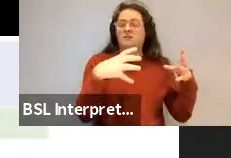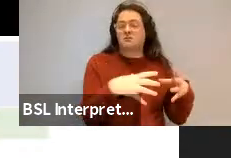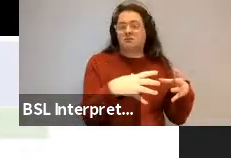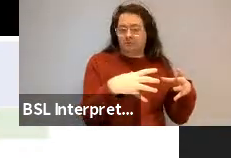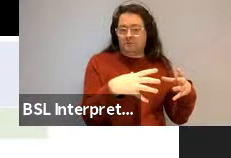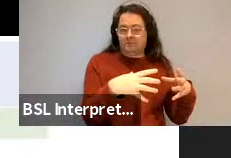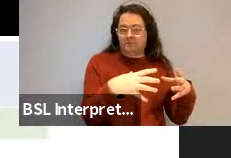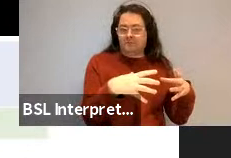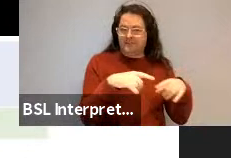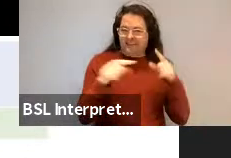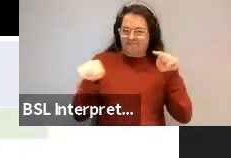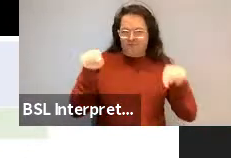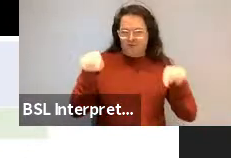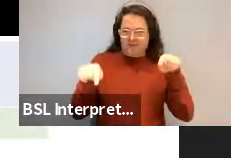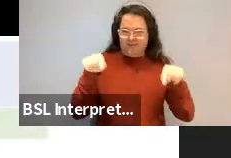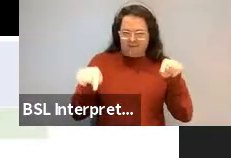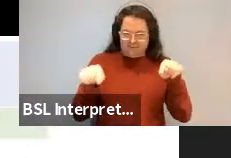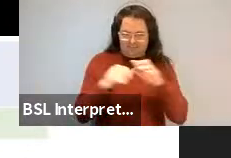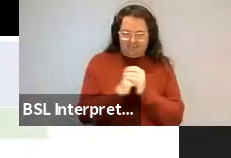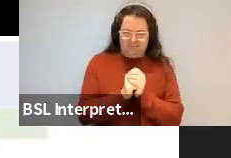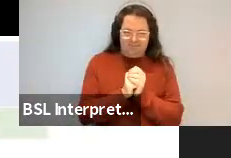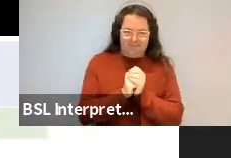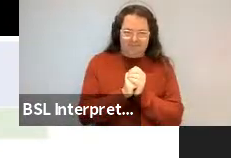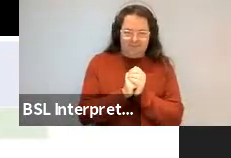you're picking out exactly one of the dogs.